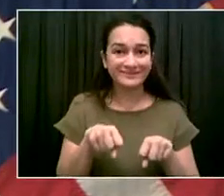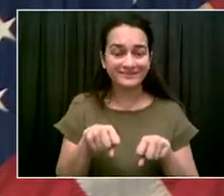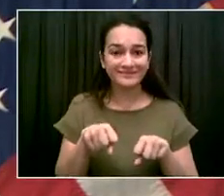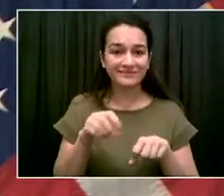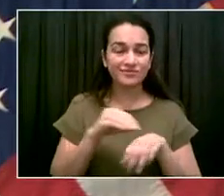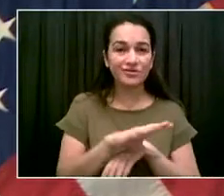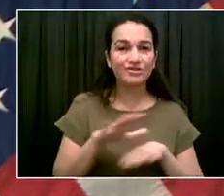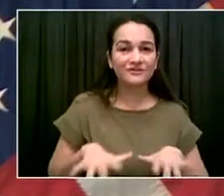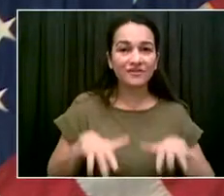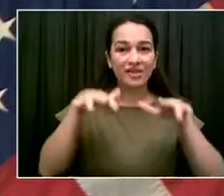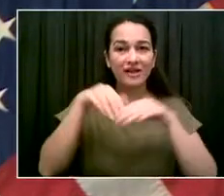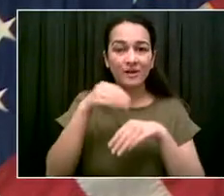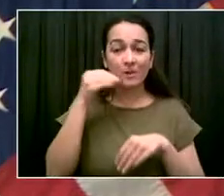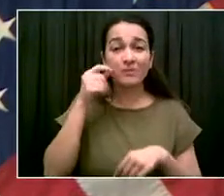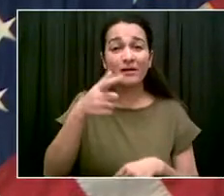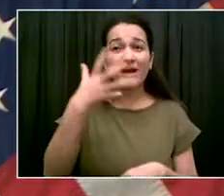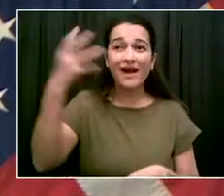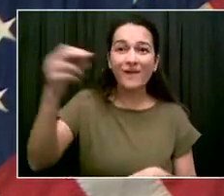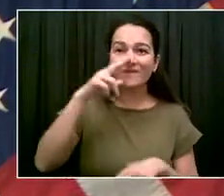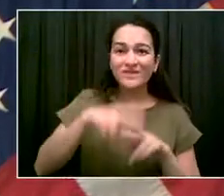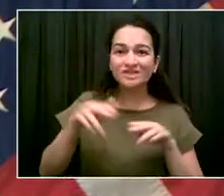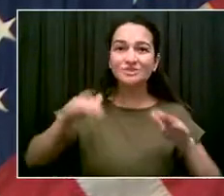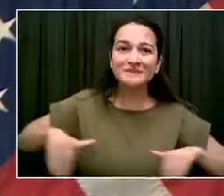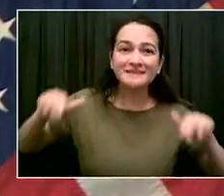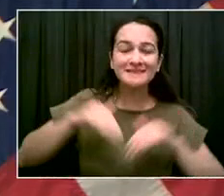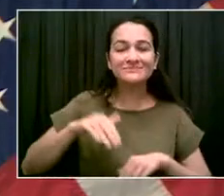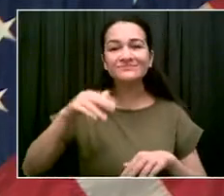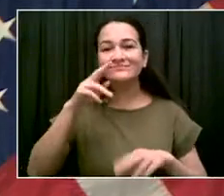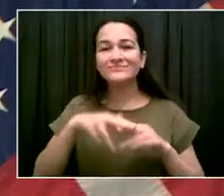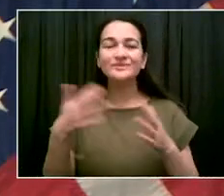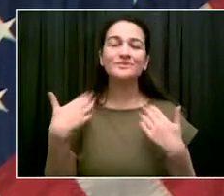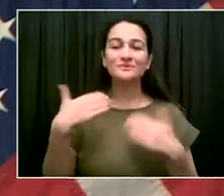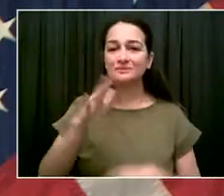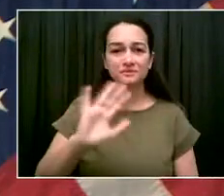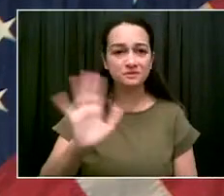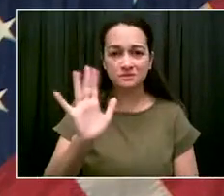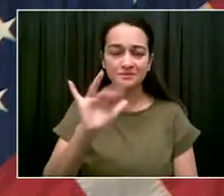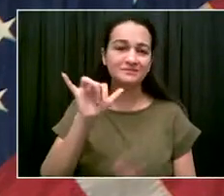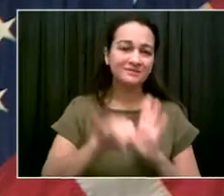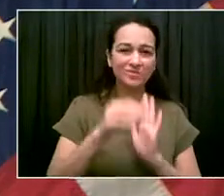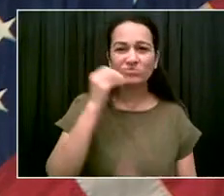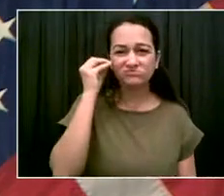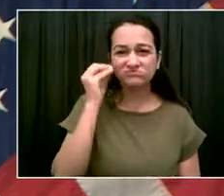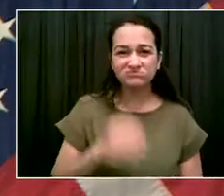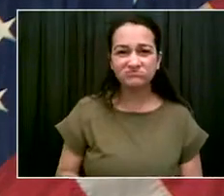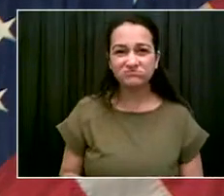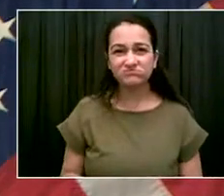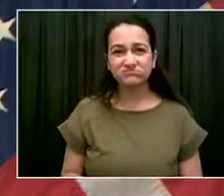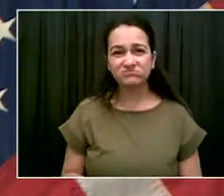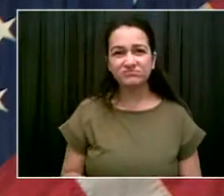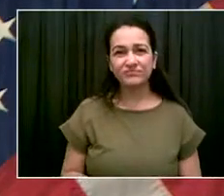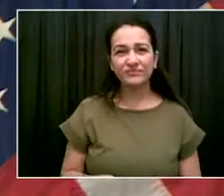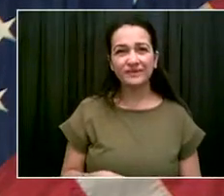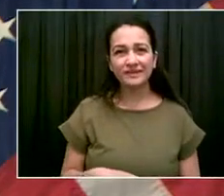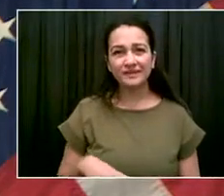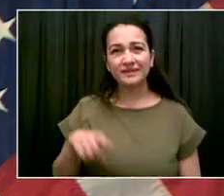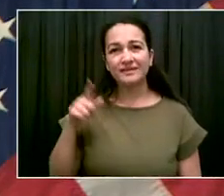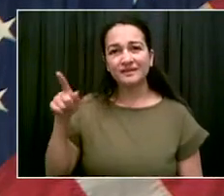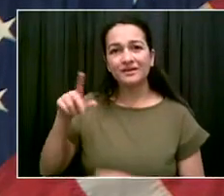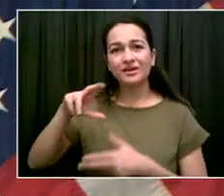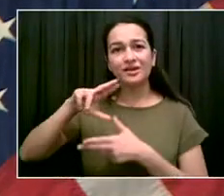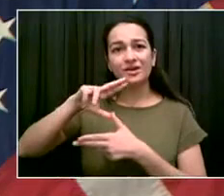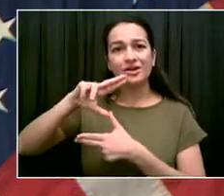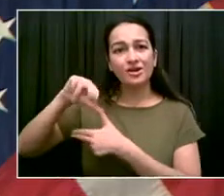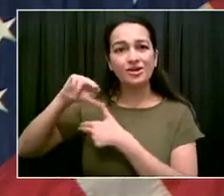Management is taking, we remain in constant communication with the Hurricane Center and the National Weather Service to track and monitor the hurricane